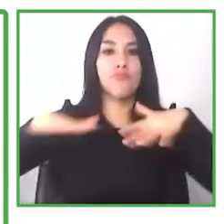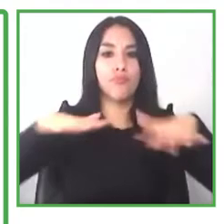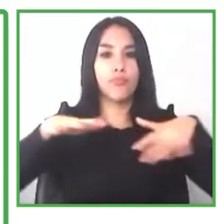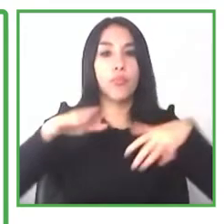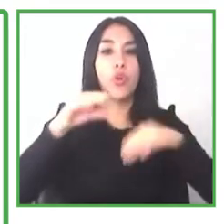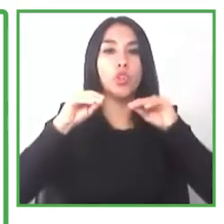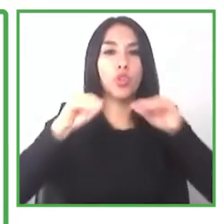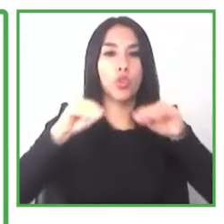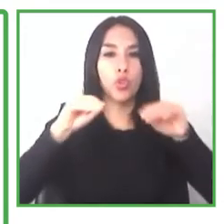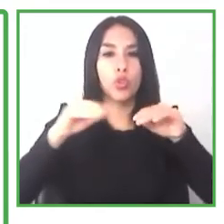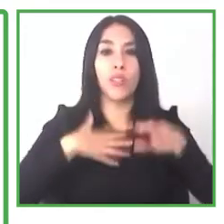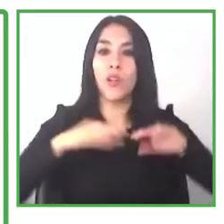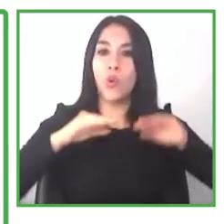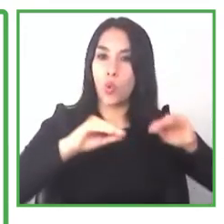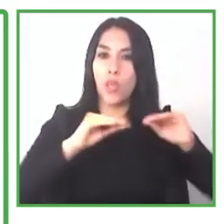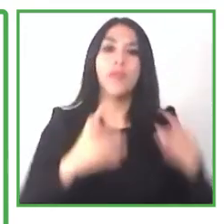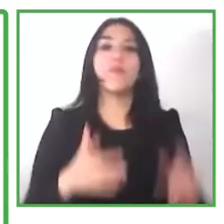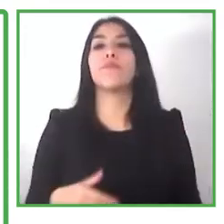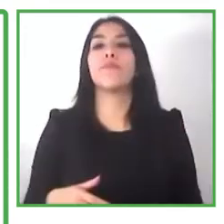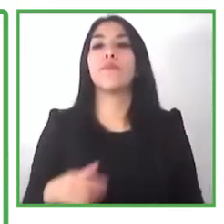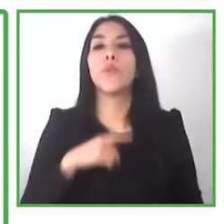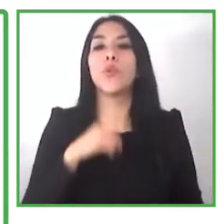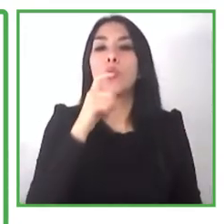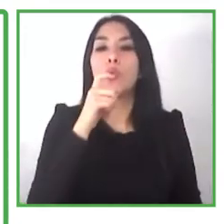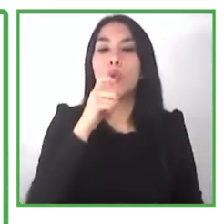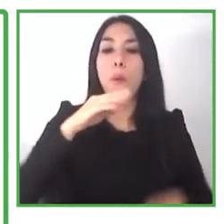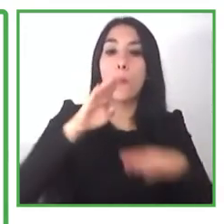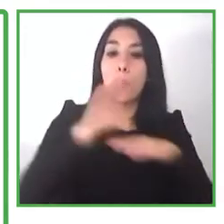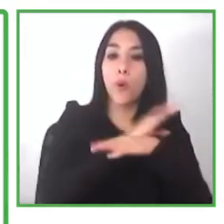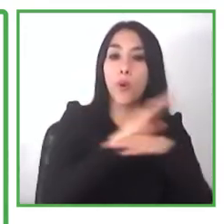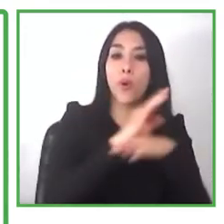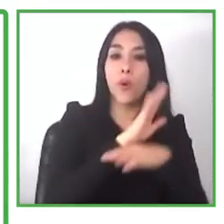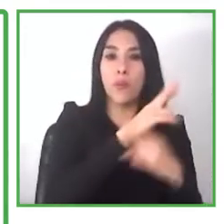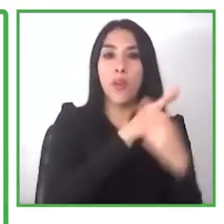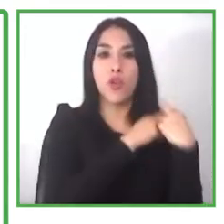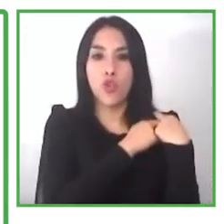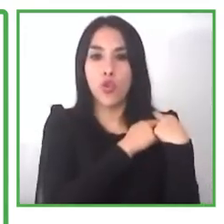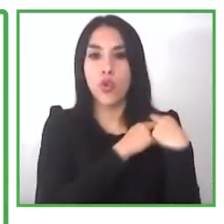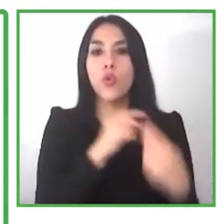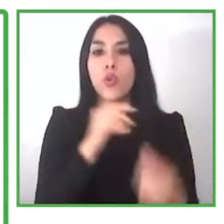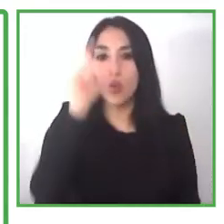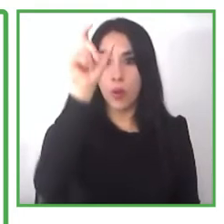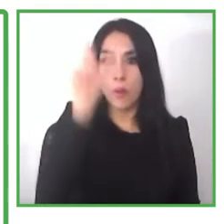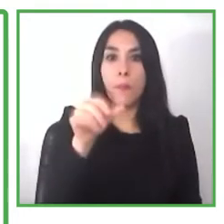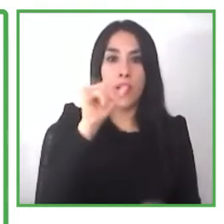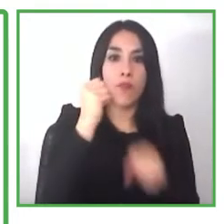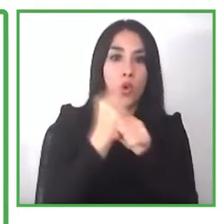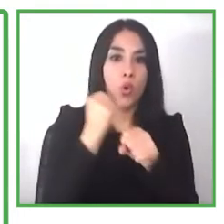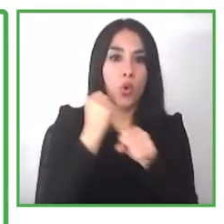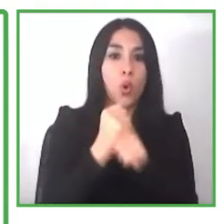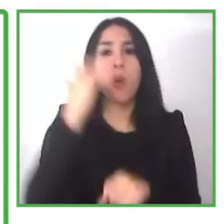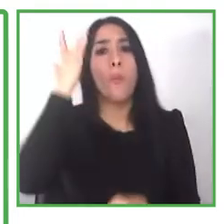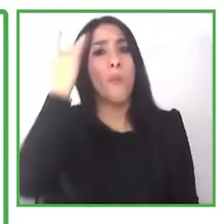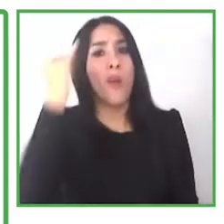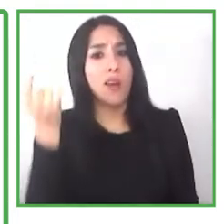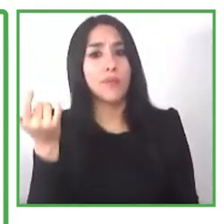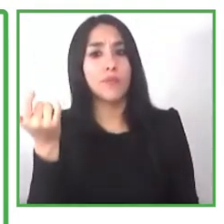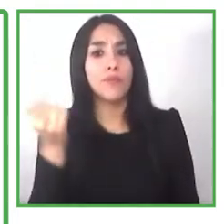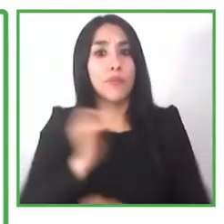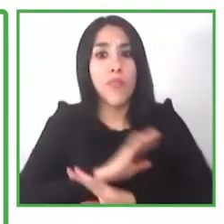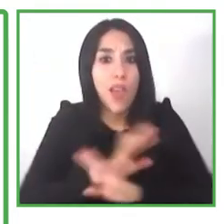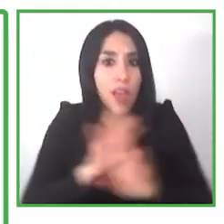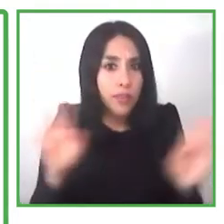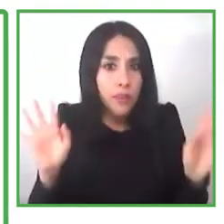relationship it's not your typical employer employee relationship when you're dealing with a person with disabilities it is a a